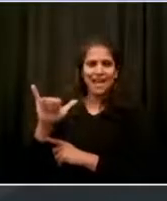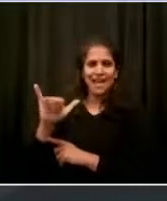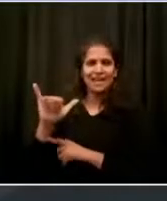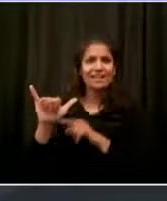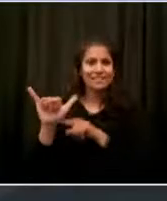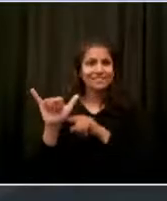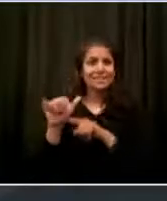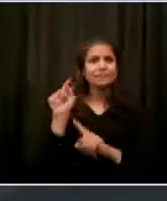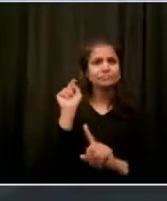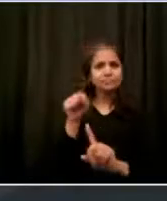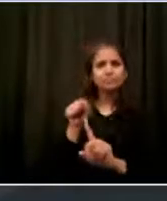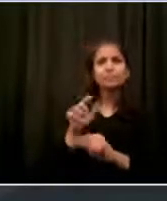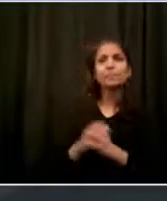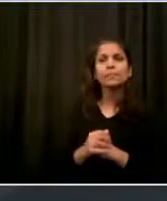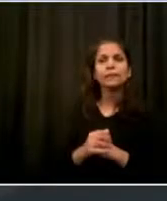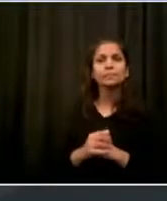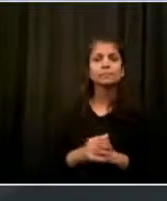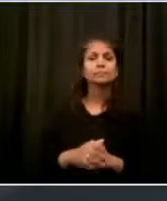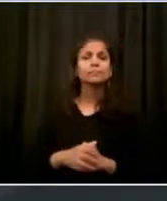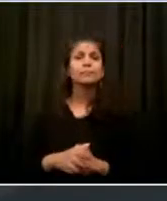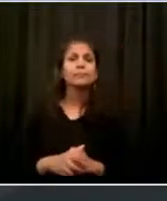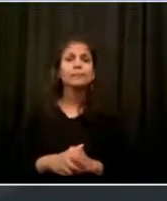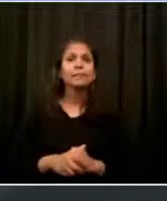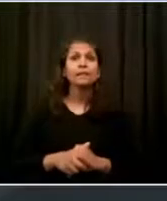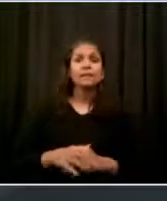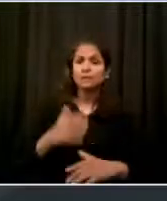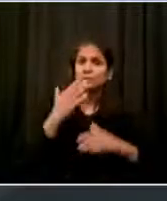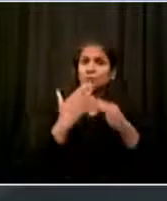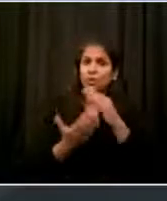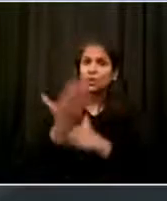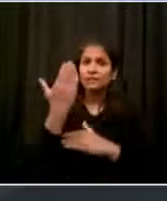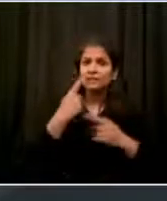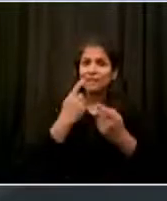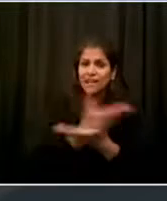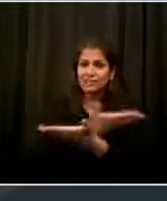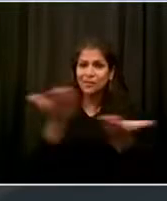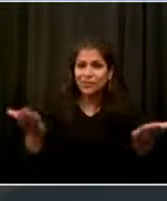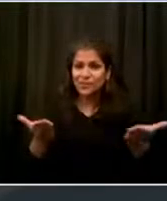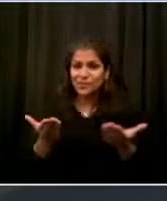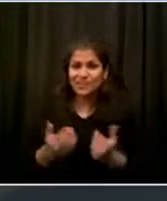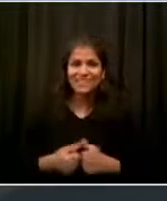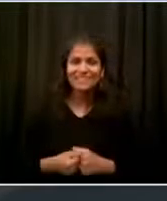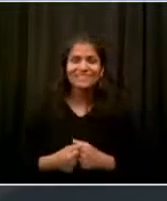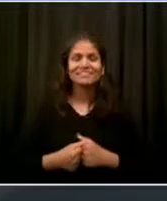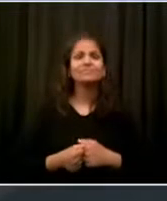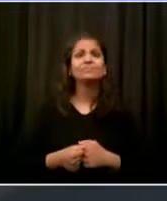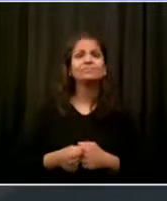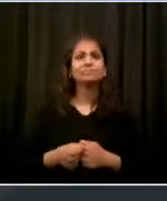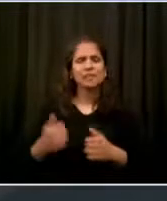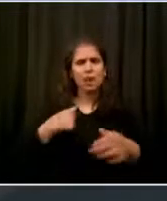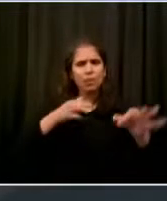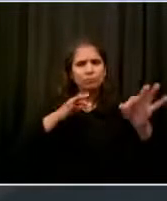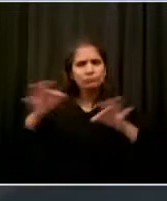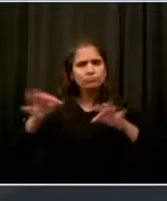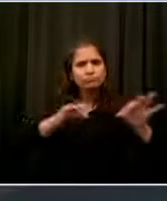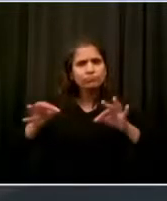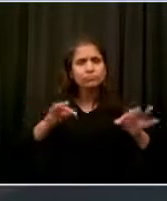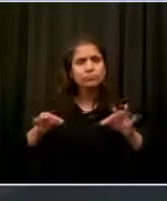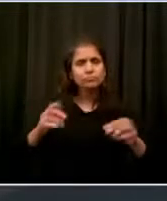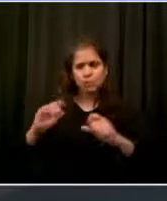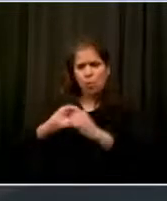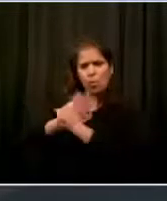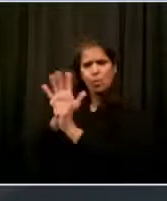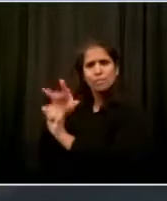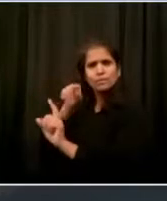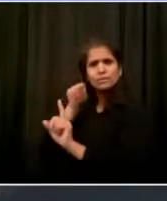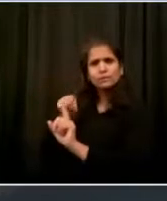Thank you, Bill. Good morning, everyone. Before the pandemic, and I emphasize before the